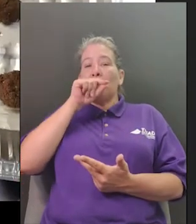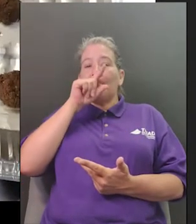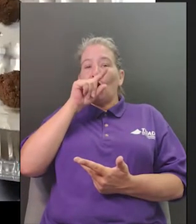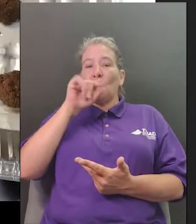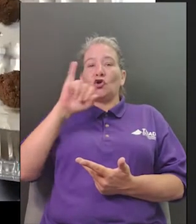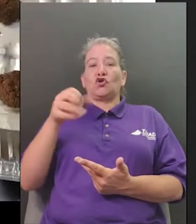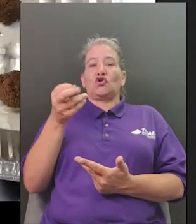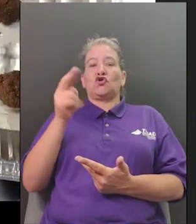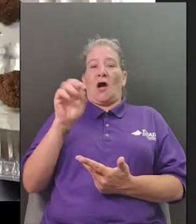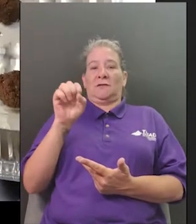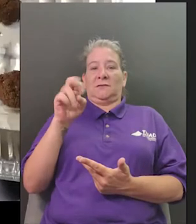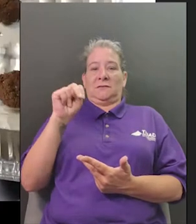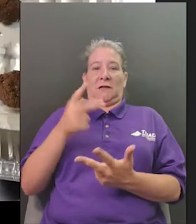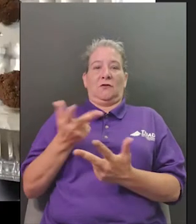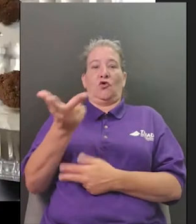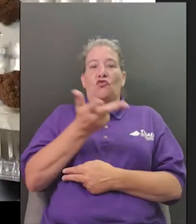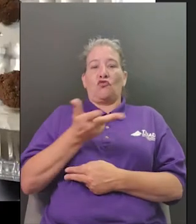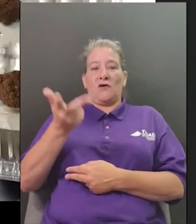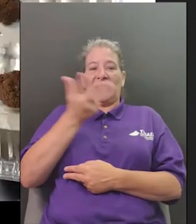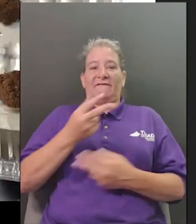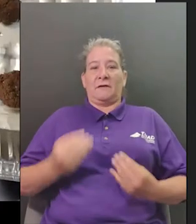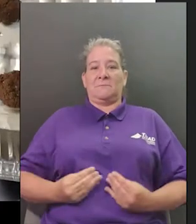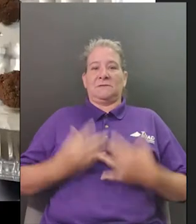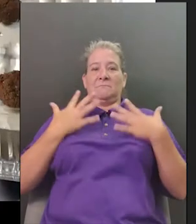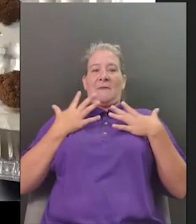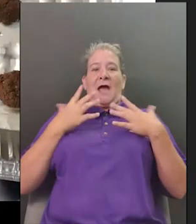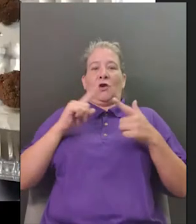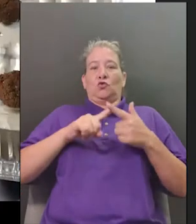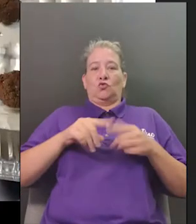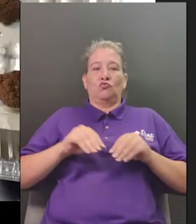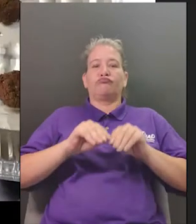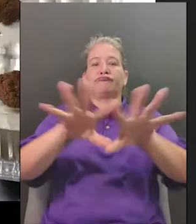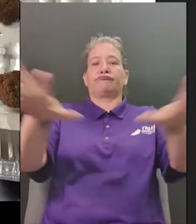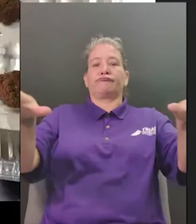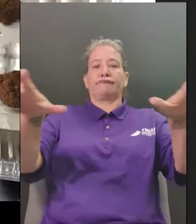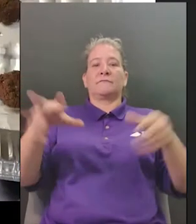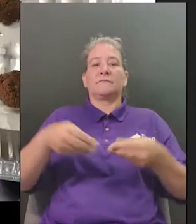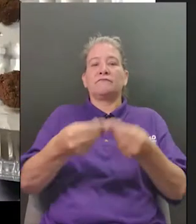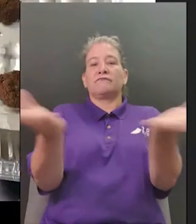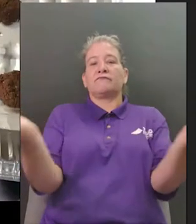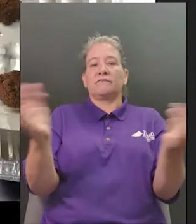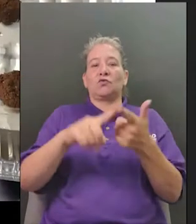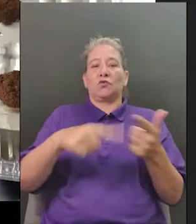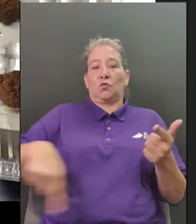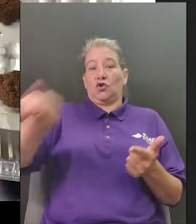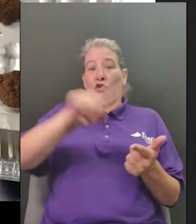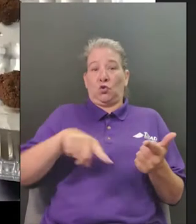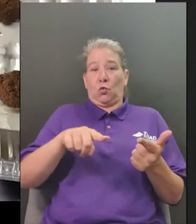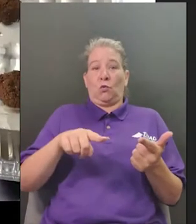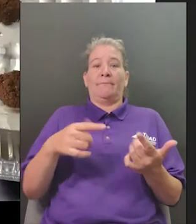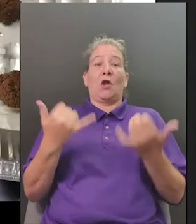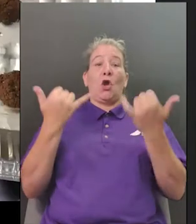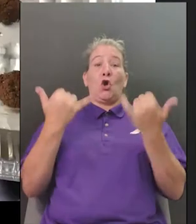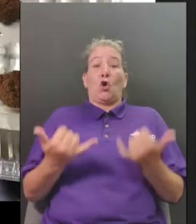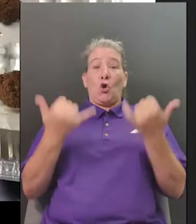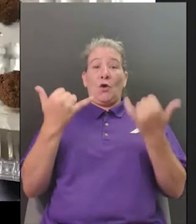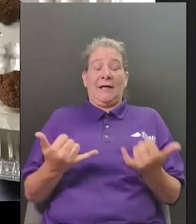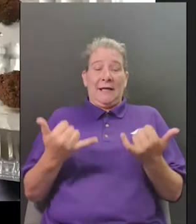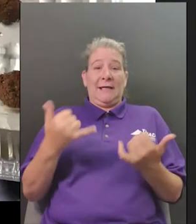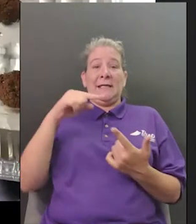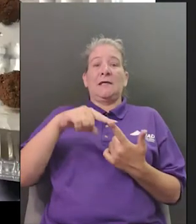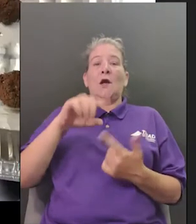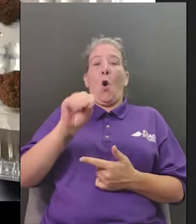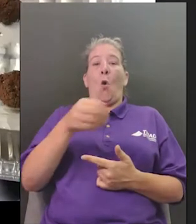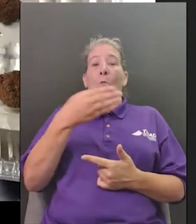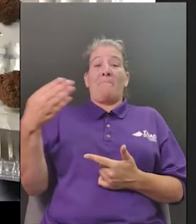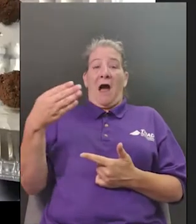those the michelle obama was available for june and is still available and we're just rolling out our ladybird we're making really cool